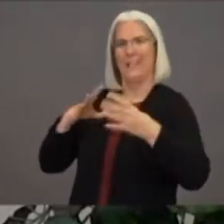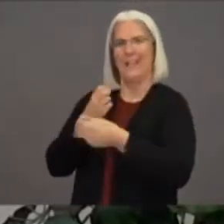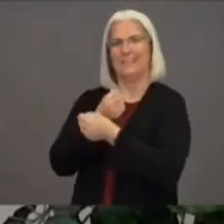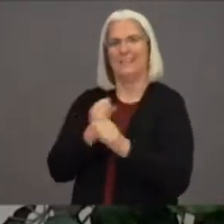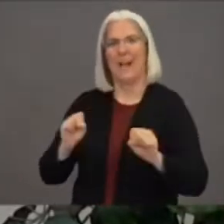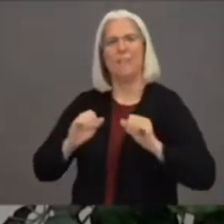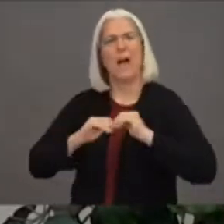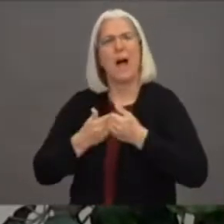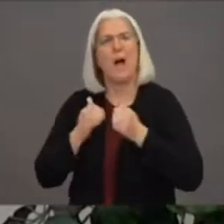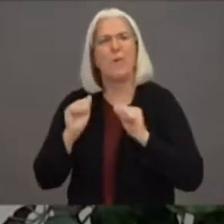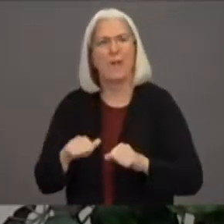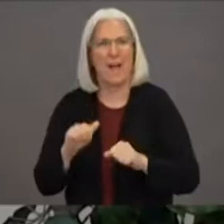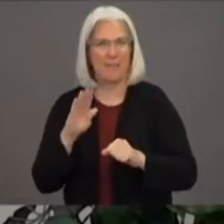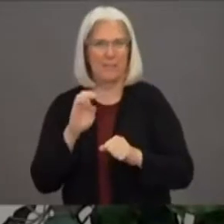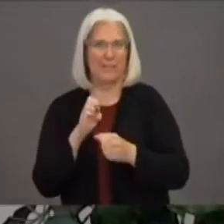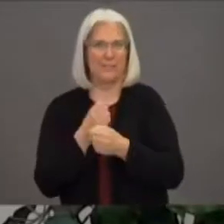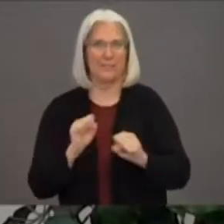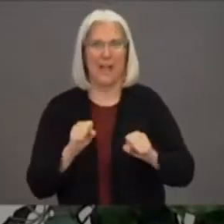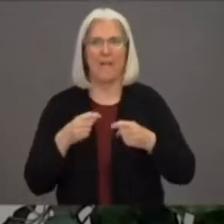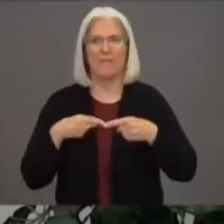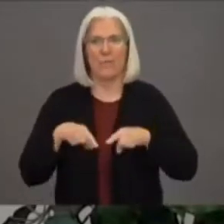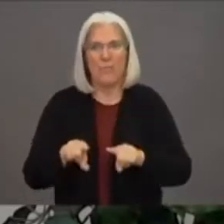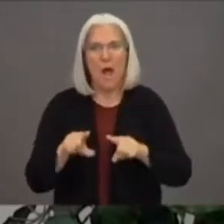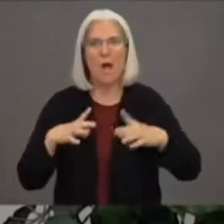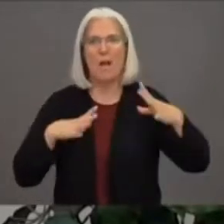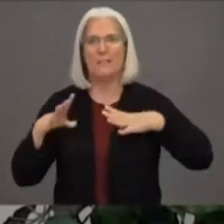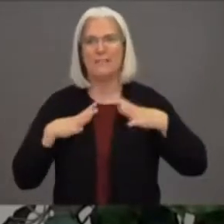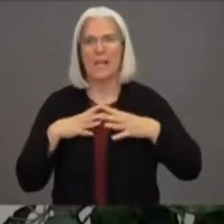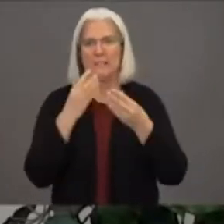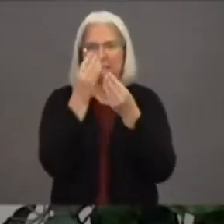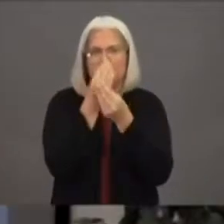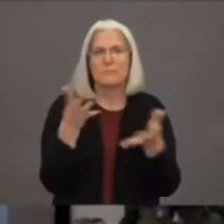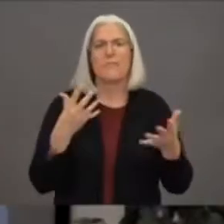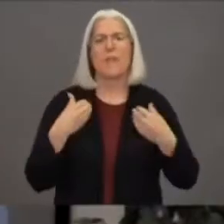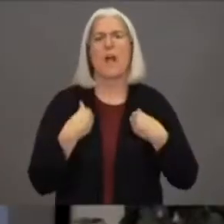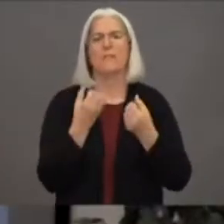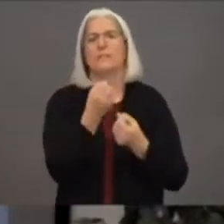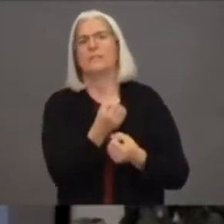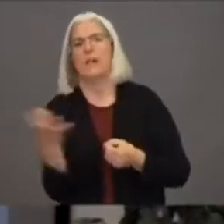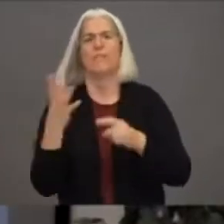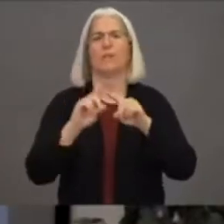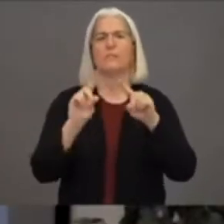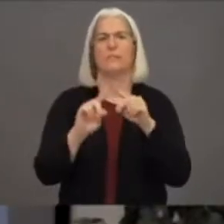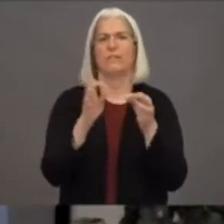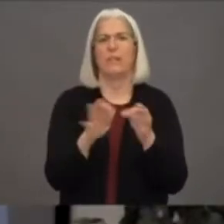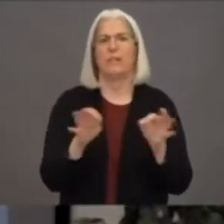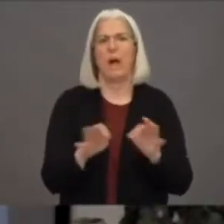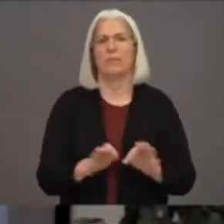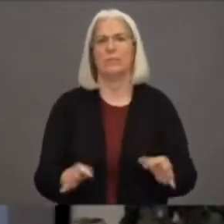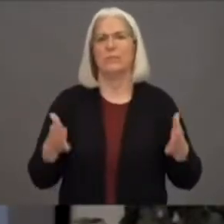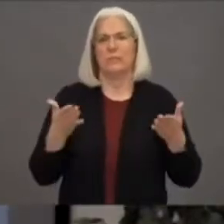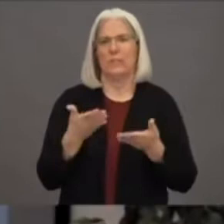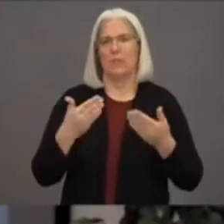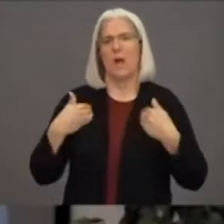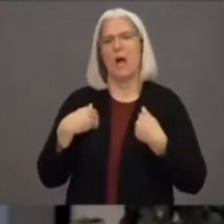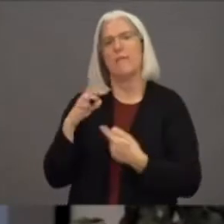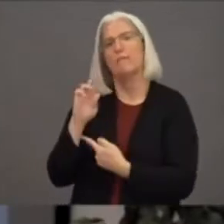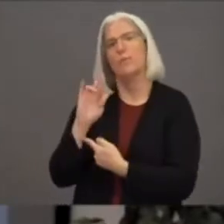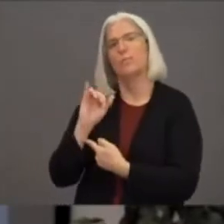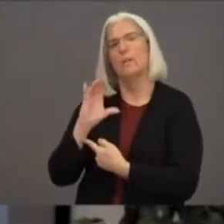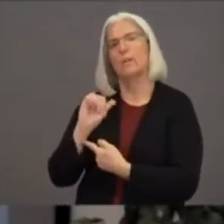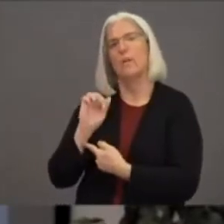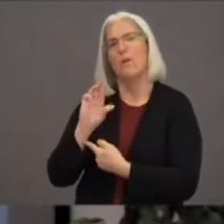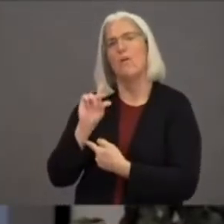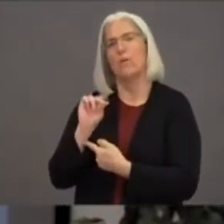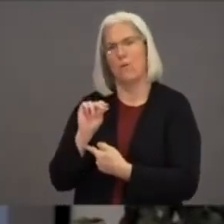We have Ricardo Romero Morales who's our lead information officer here today with us. And before we go into